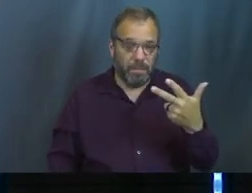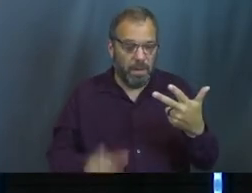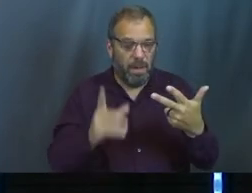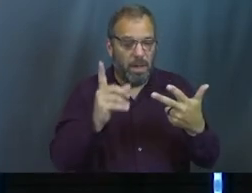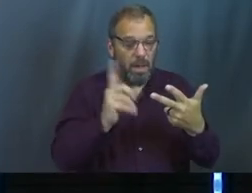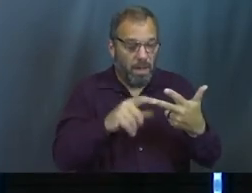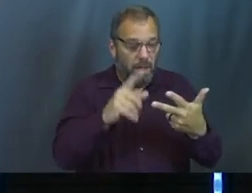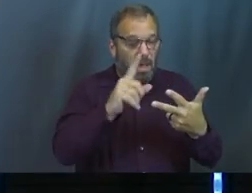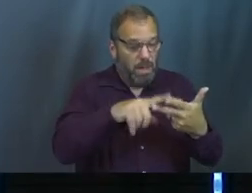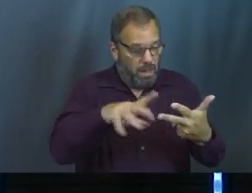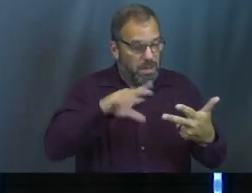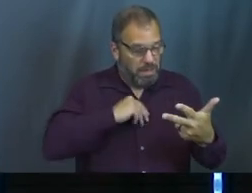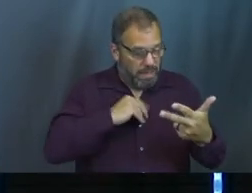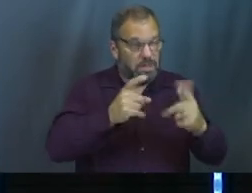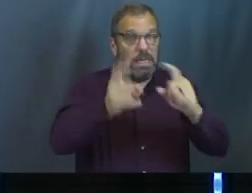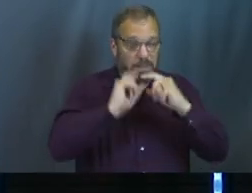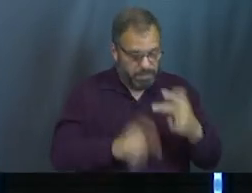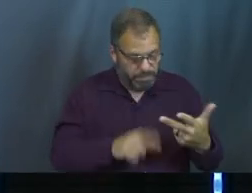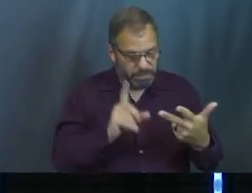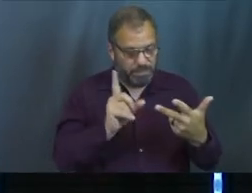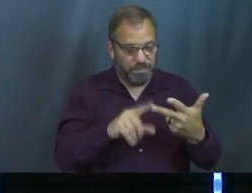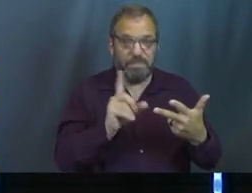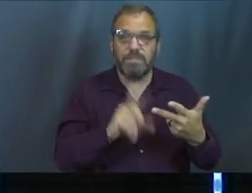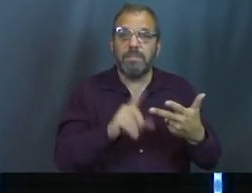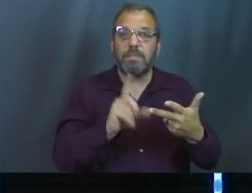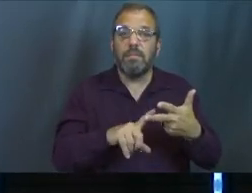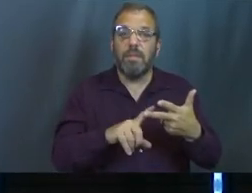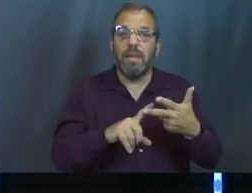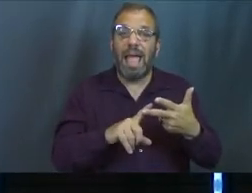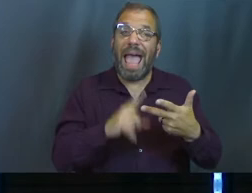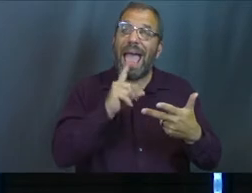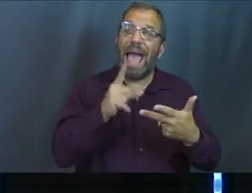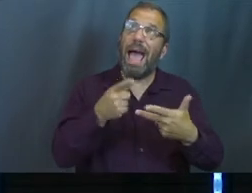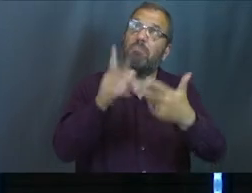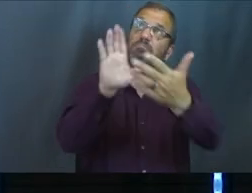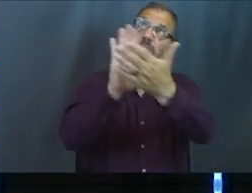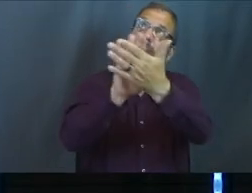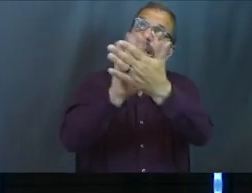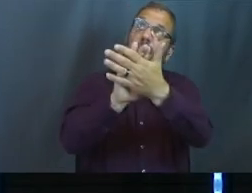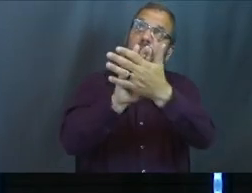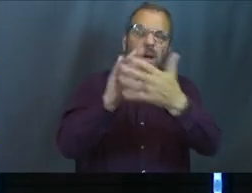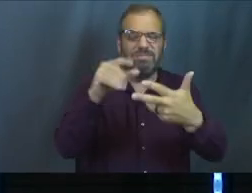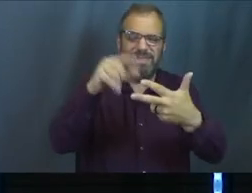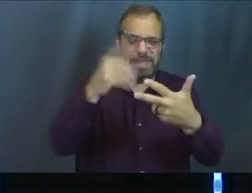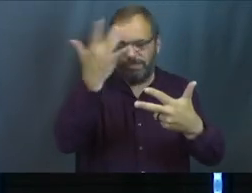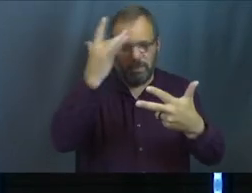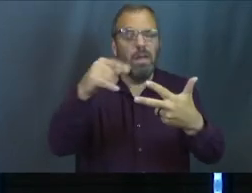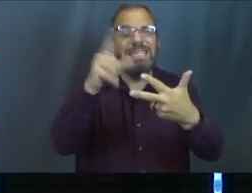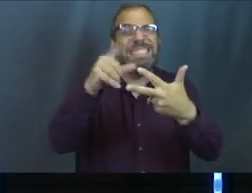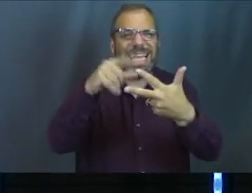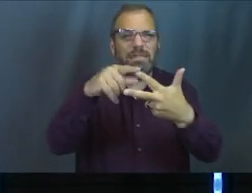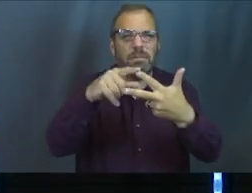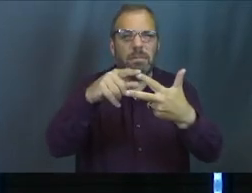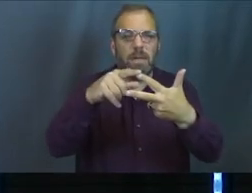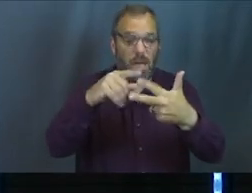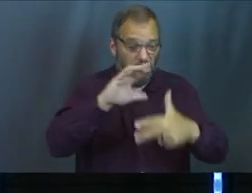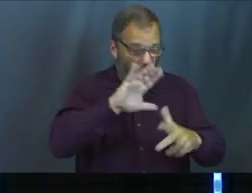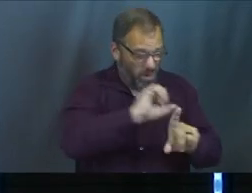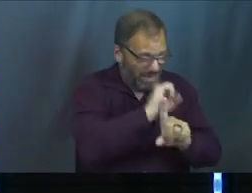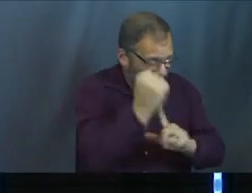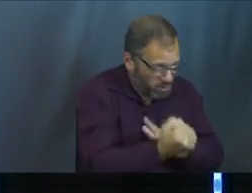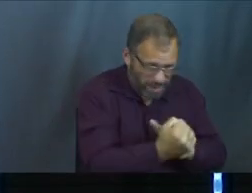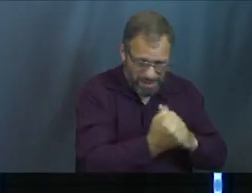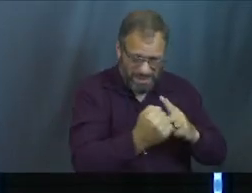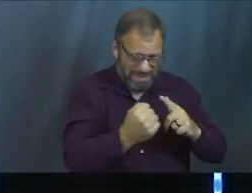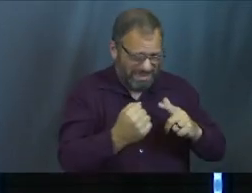only does he keep stepping into the gifts that God has given him, but he also gives God credit. And that's the second thing, is in the midst of his circumstance,